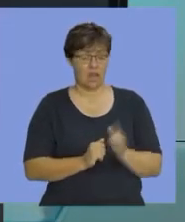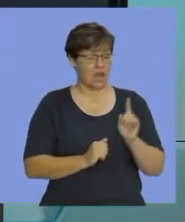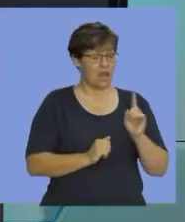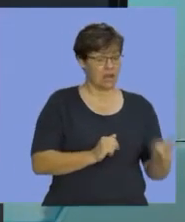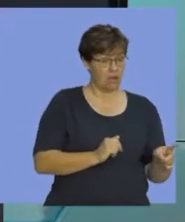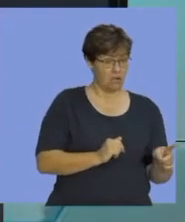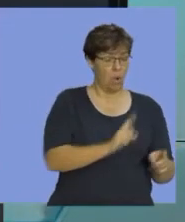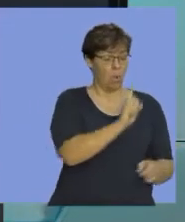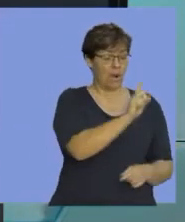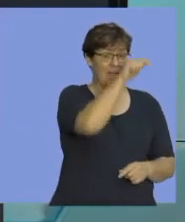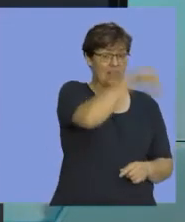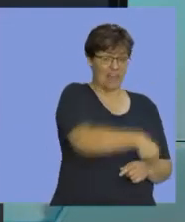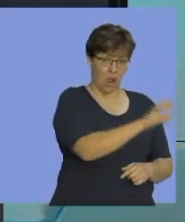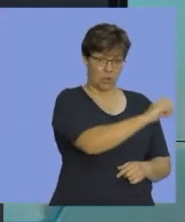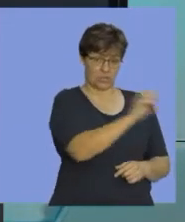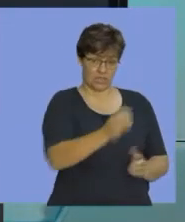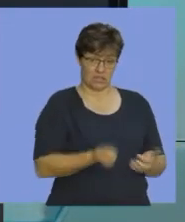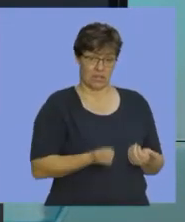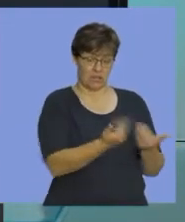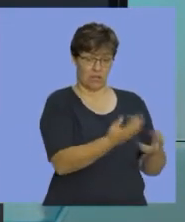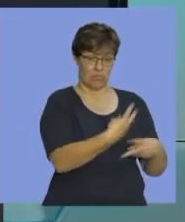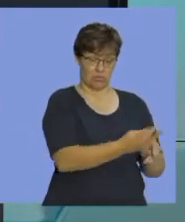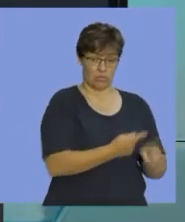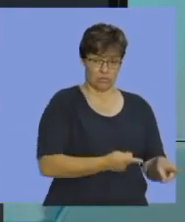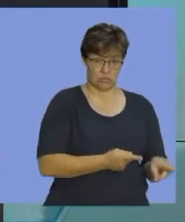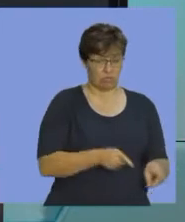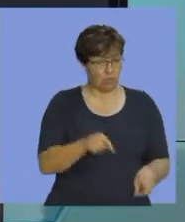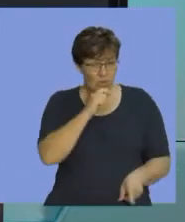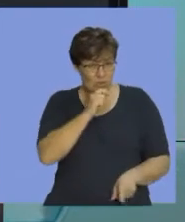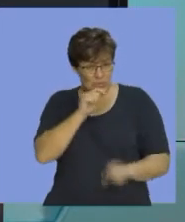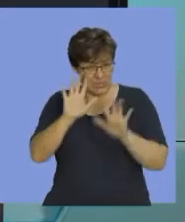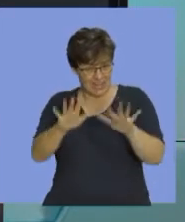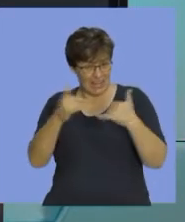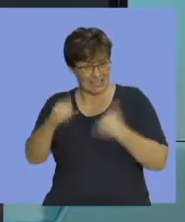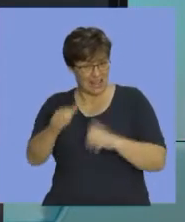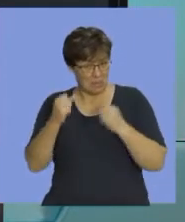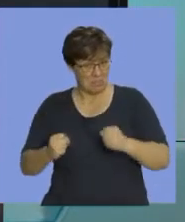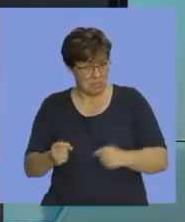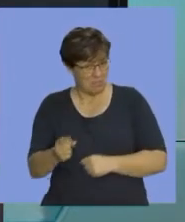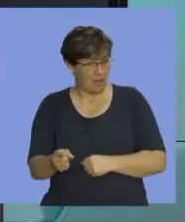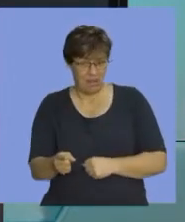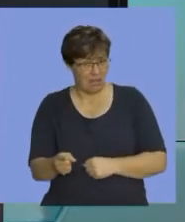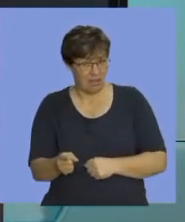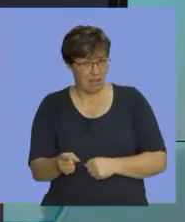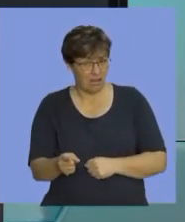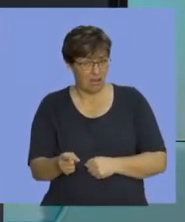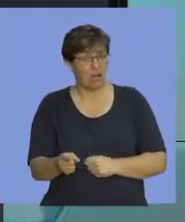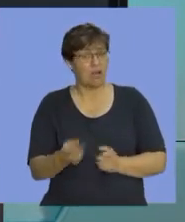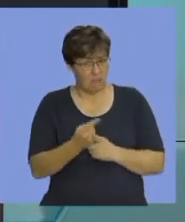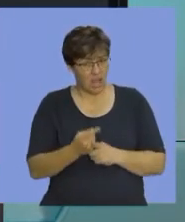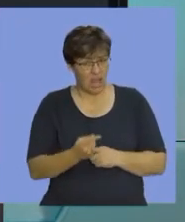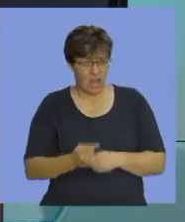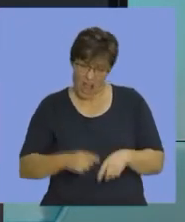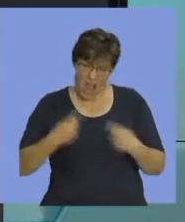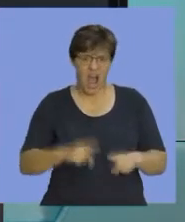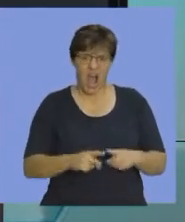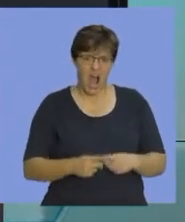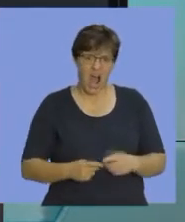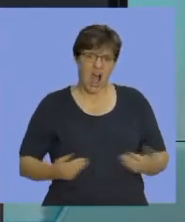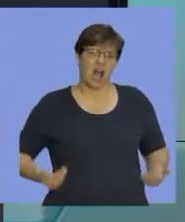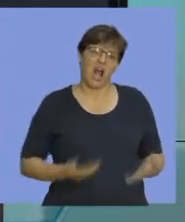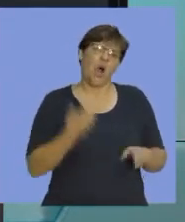,000 articles, are you still going to use 10 laborers? Then you're going to be a slave driver.